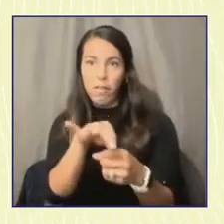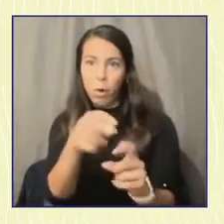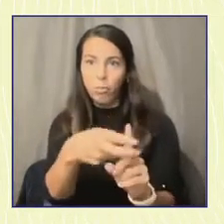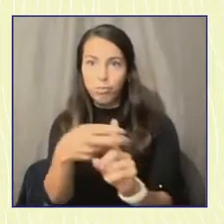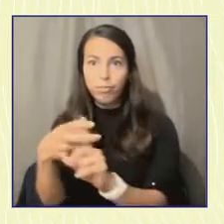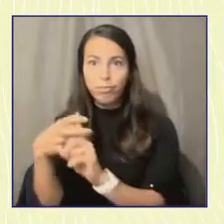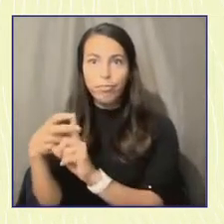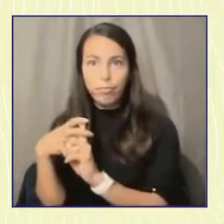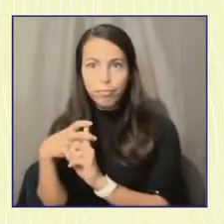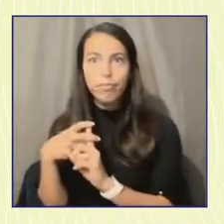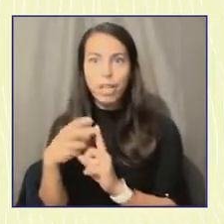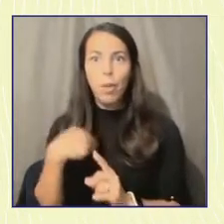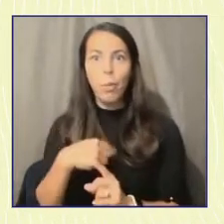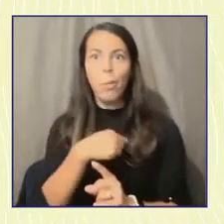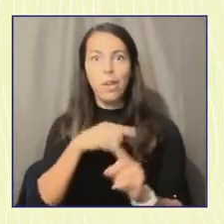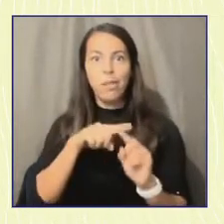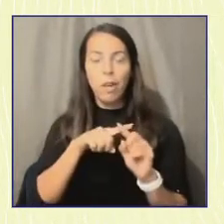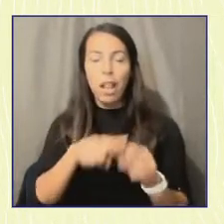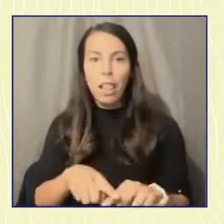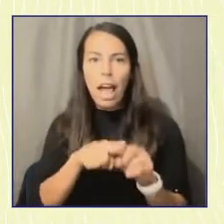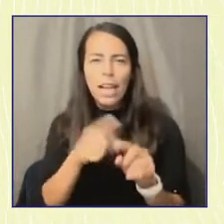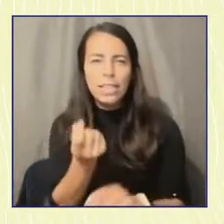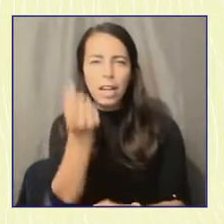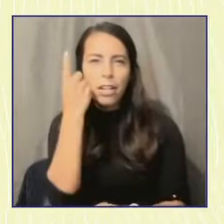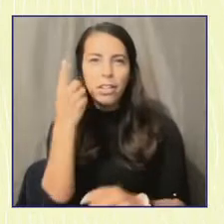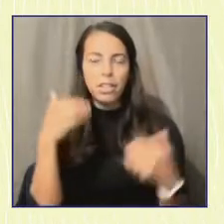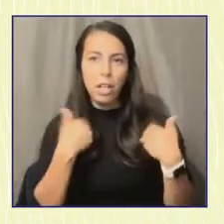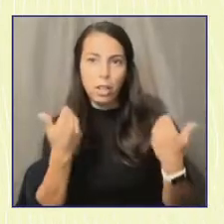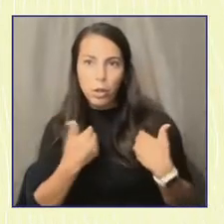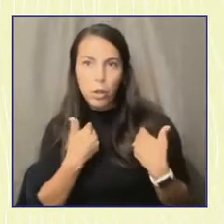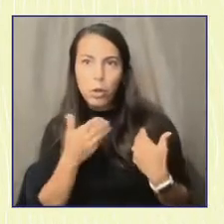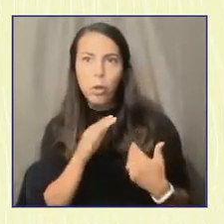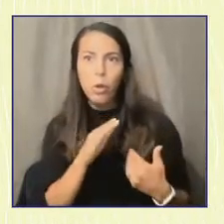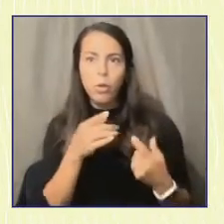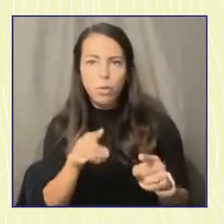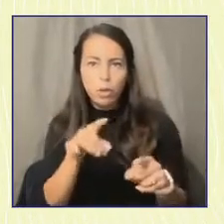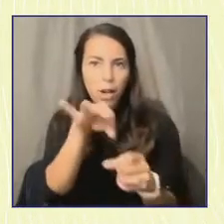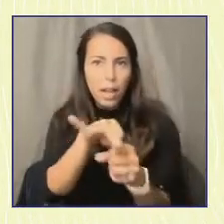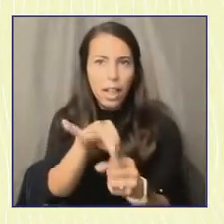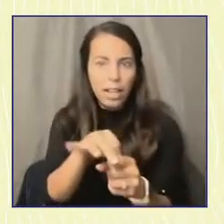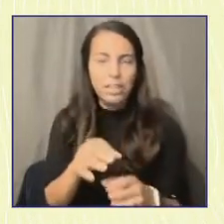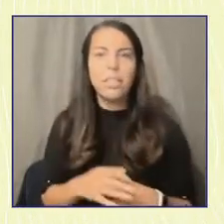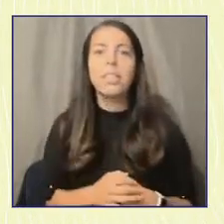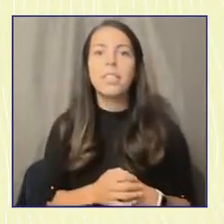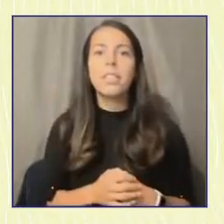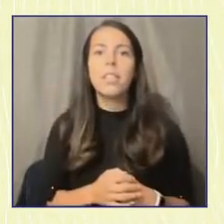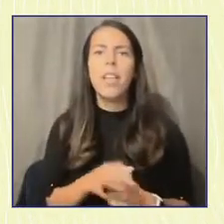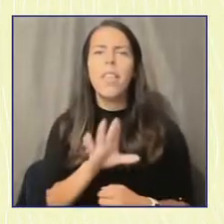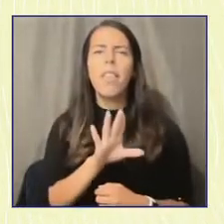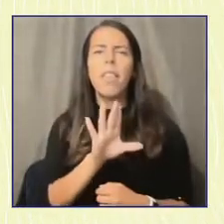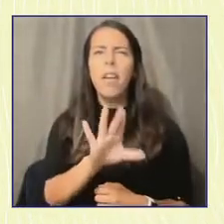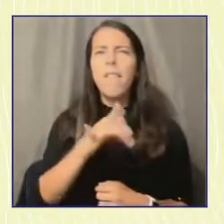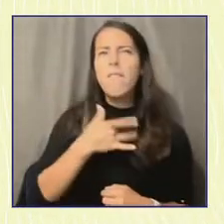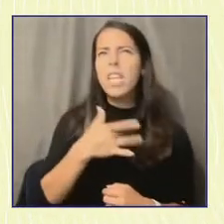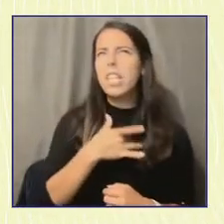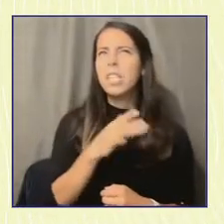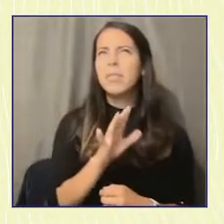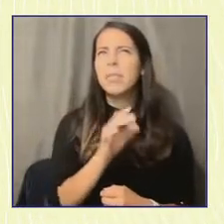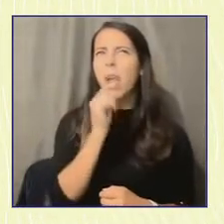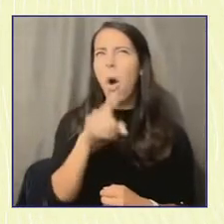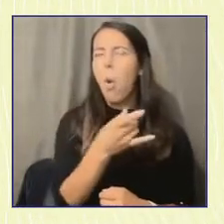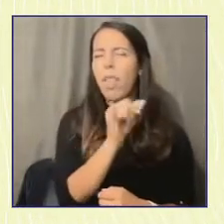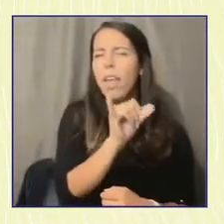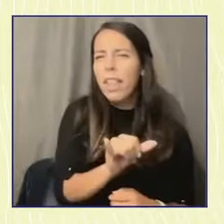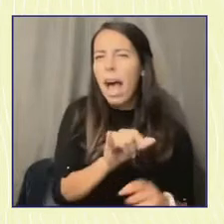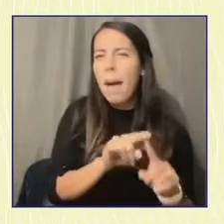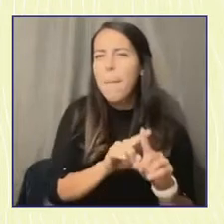circle's research to understand youth and elections, not just how they're feeling or who they're voting for, but what